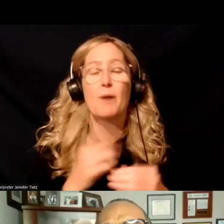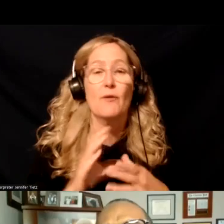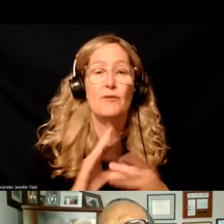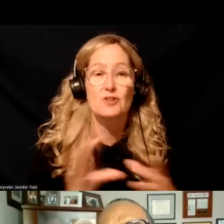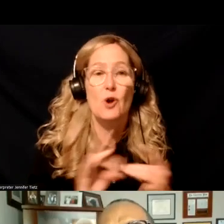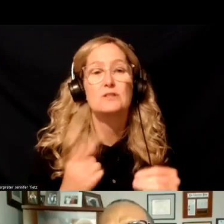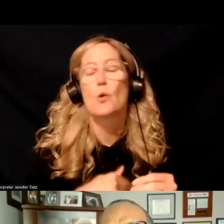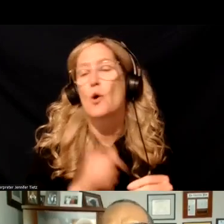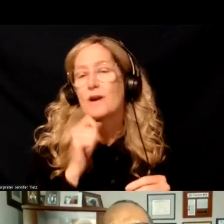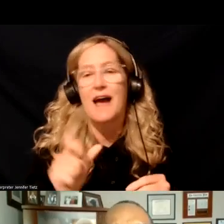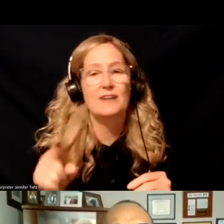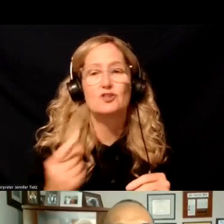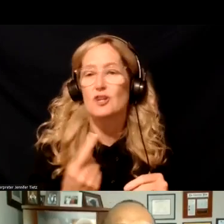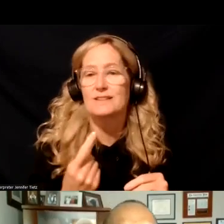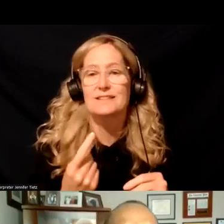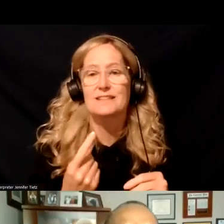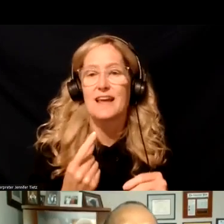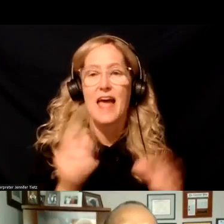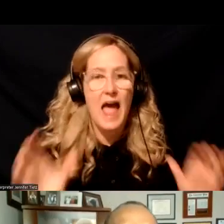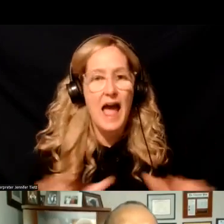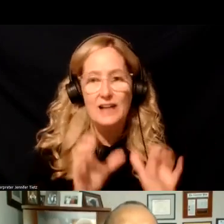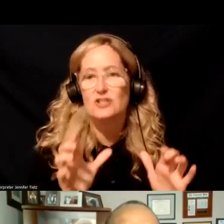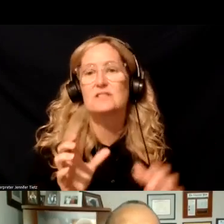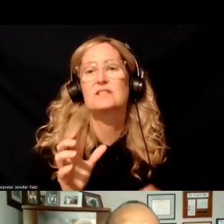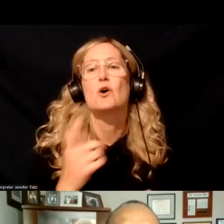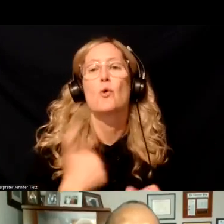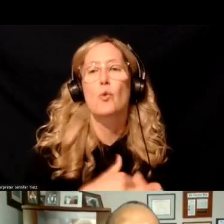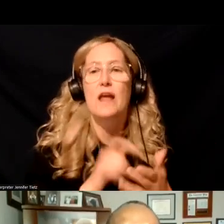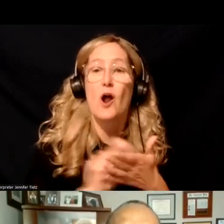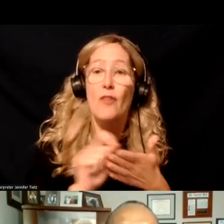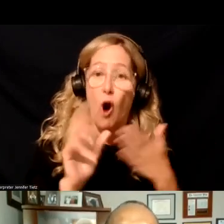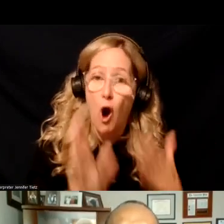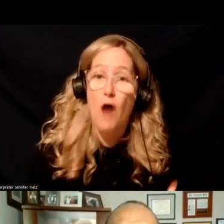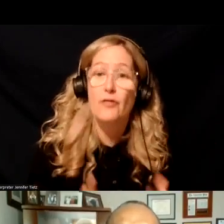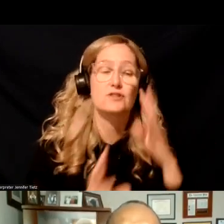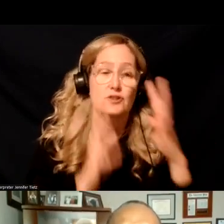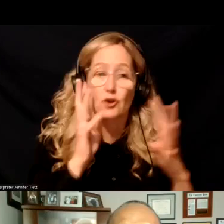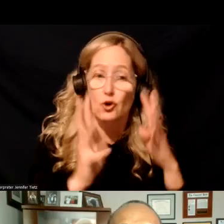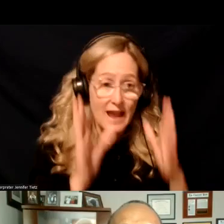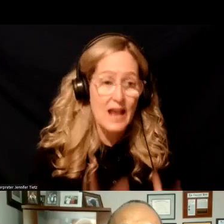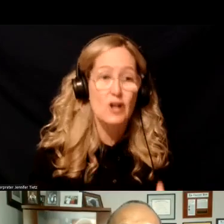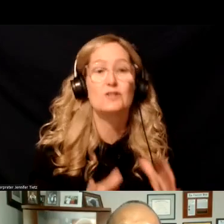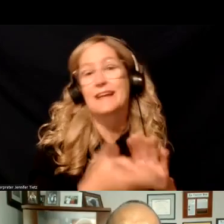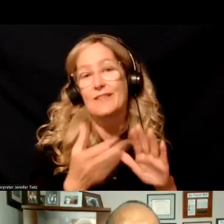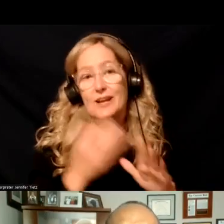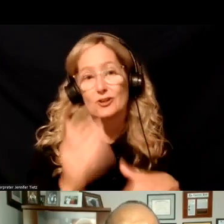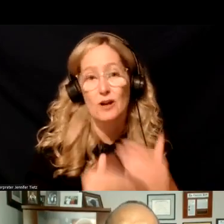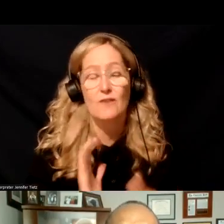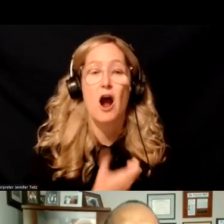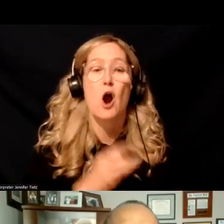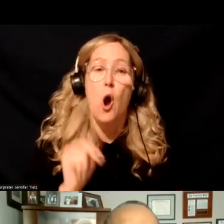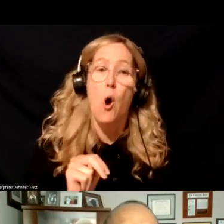is that we're not just the actors. We are the authors, the creators, and the conductors of our own